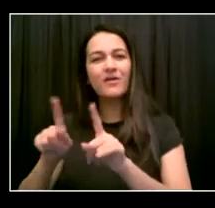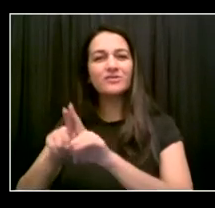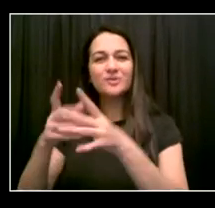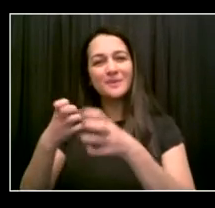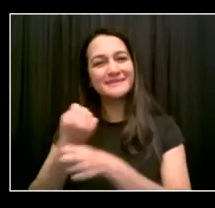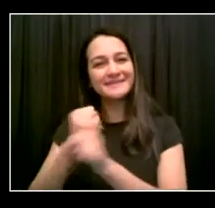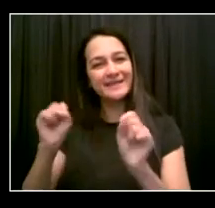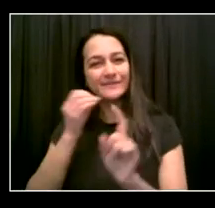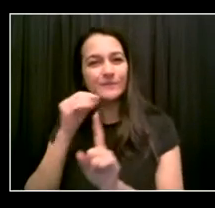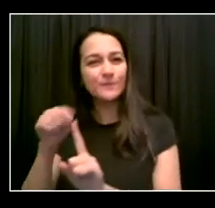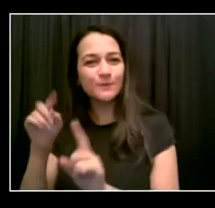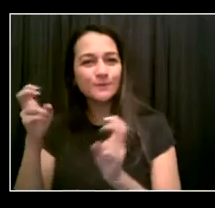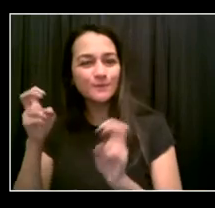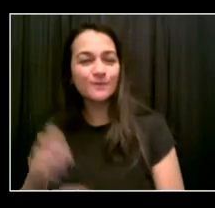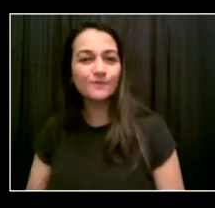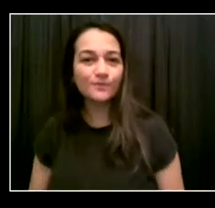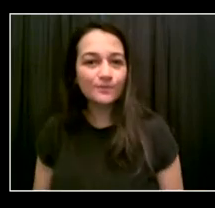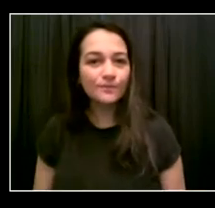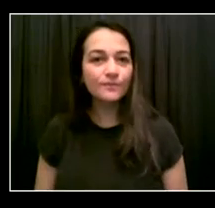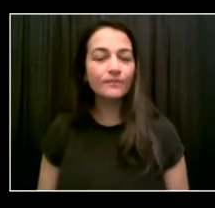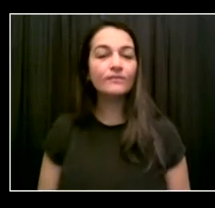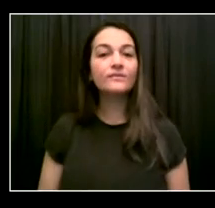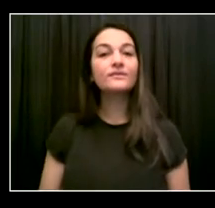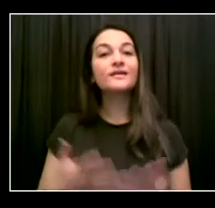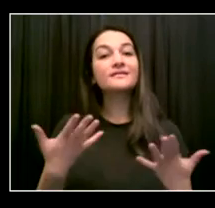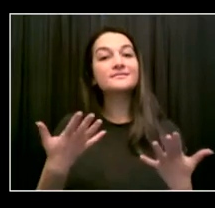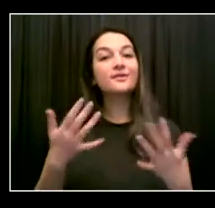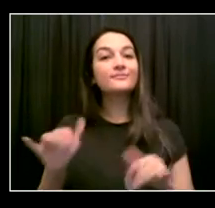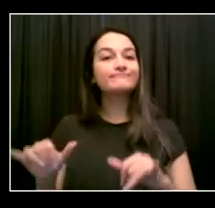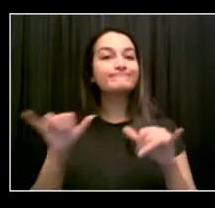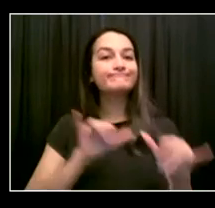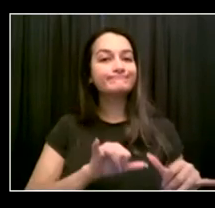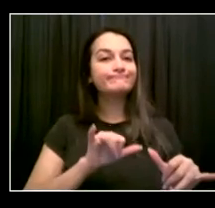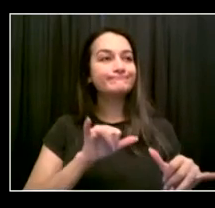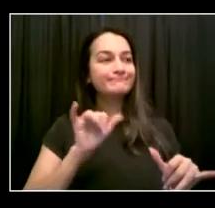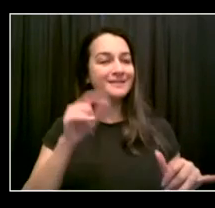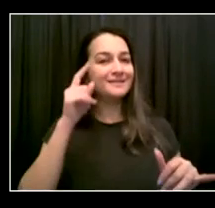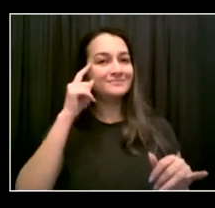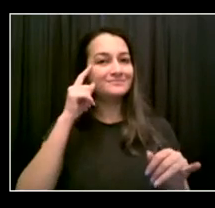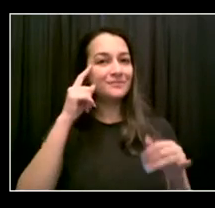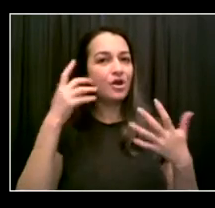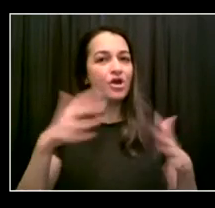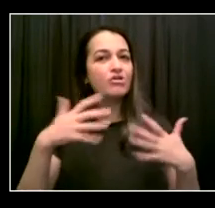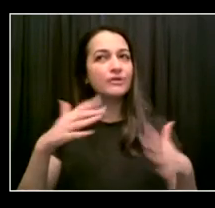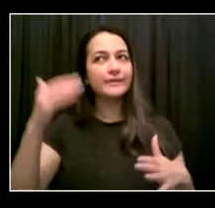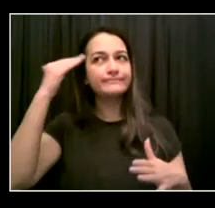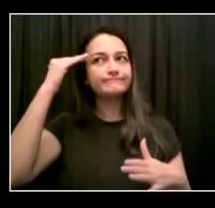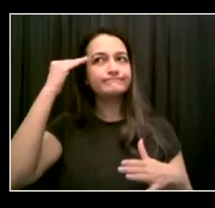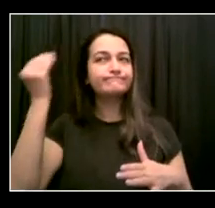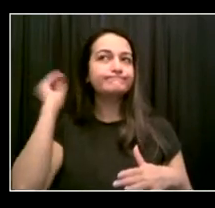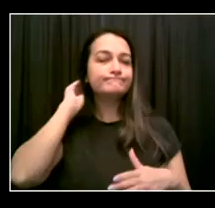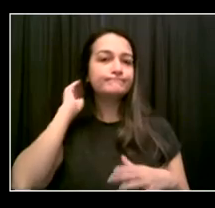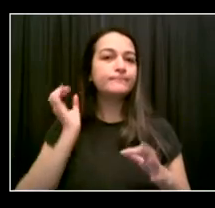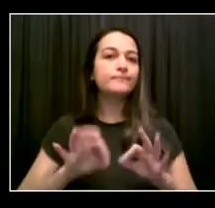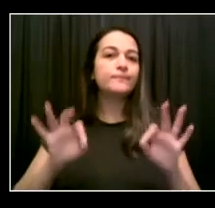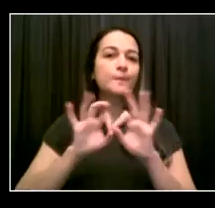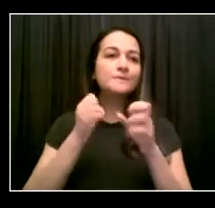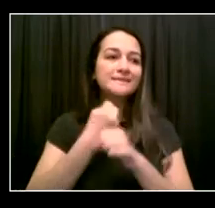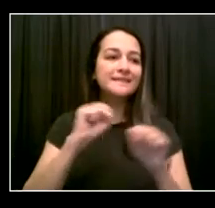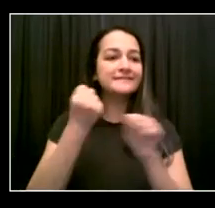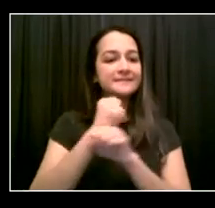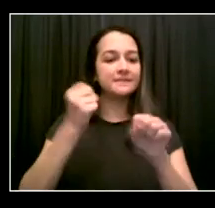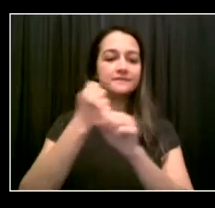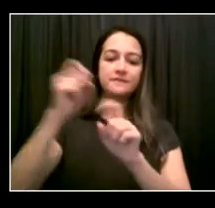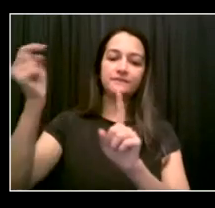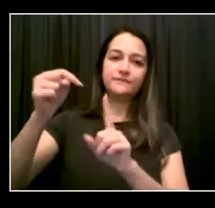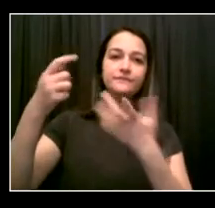is that COVID is killing us. And we are being hit, especially in